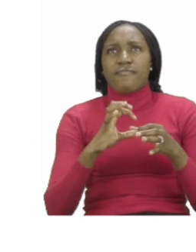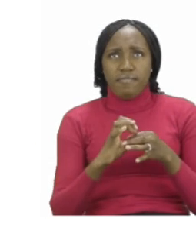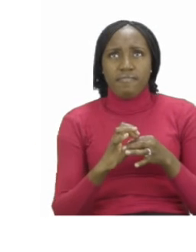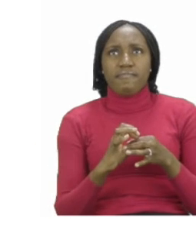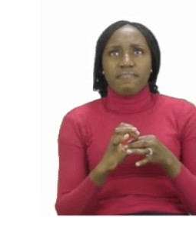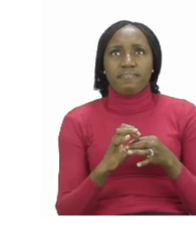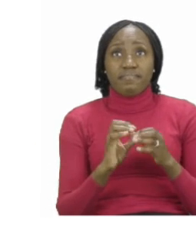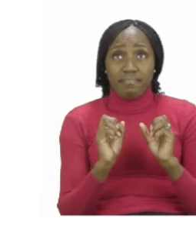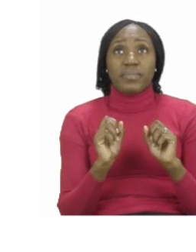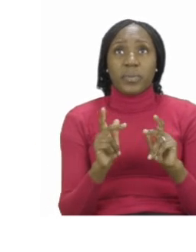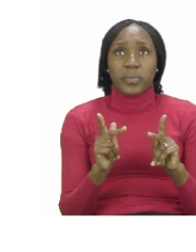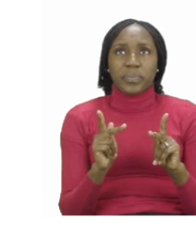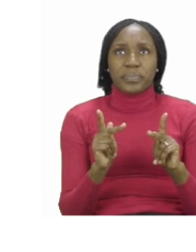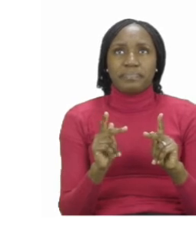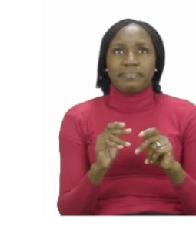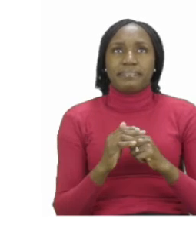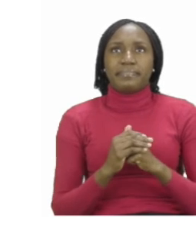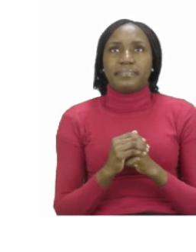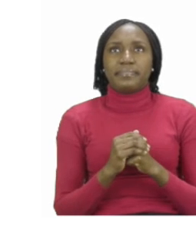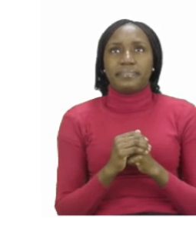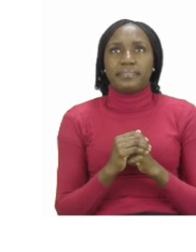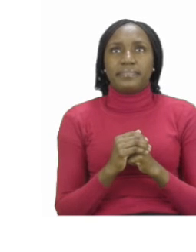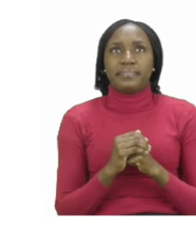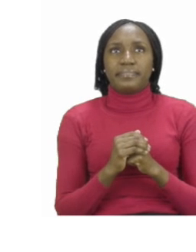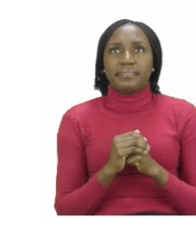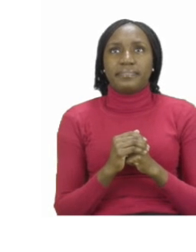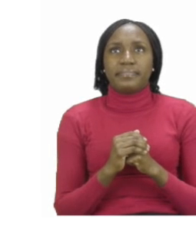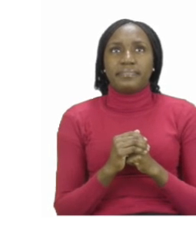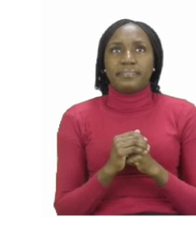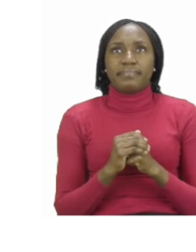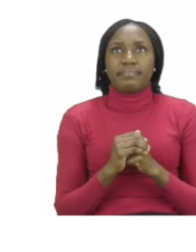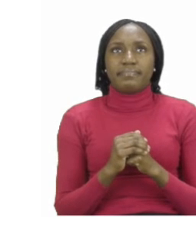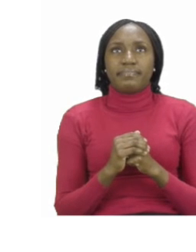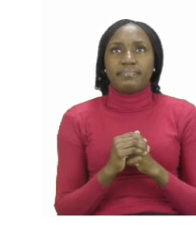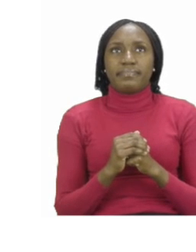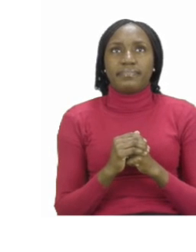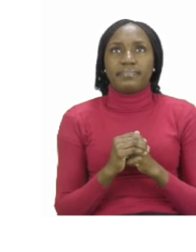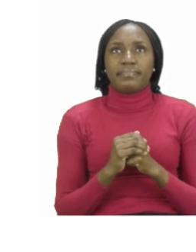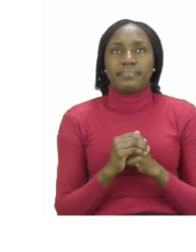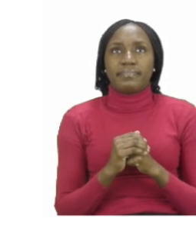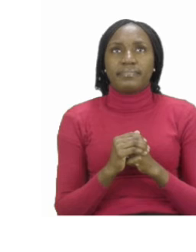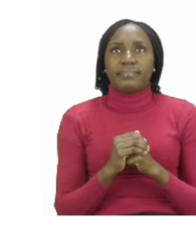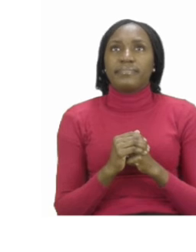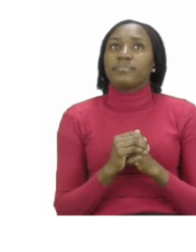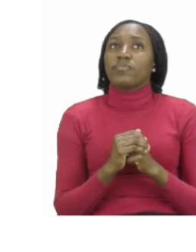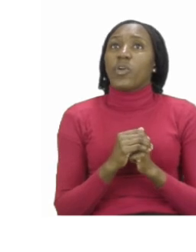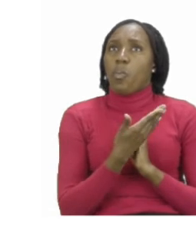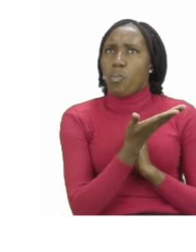animals must be left outside in the field. Now all the